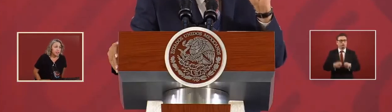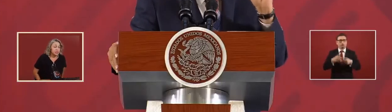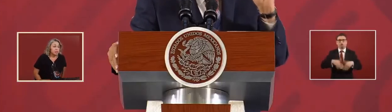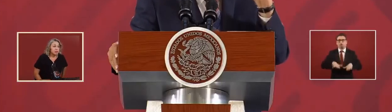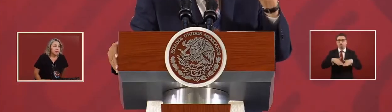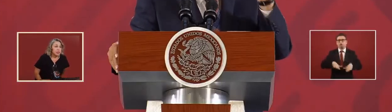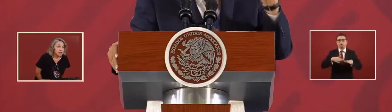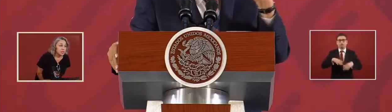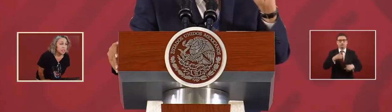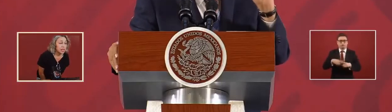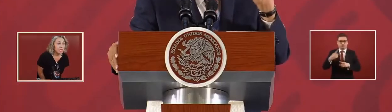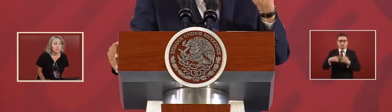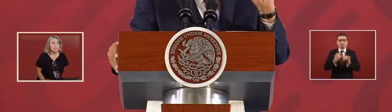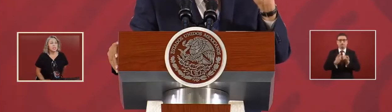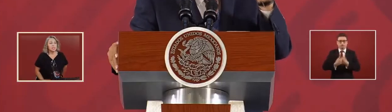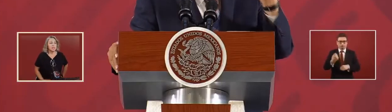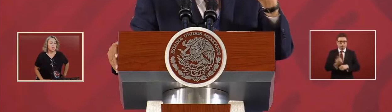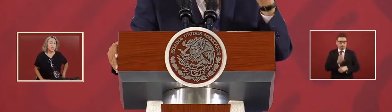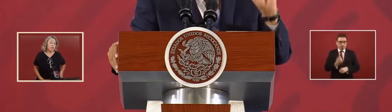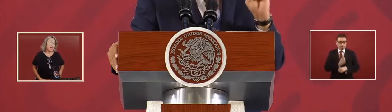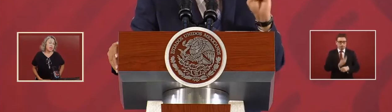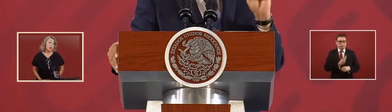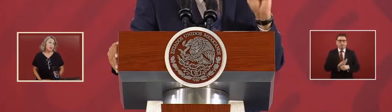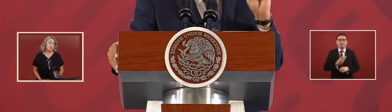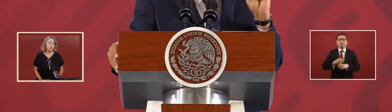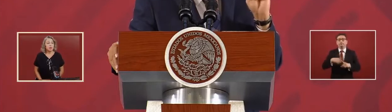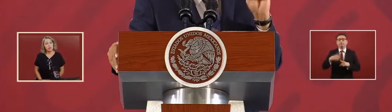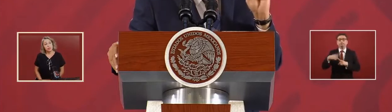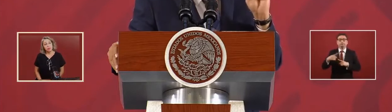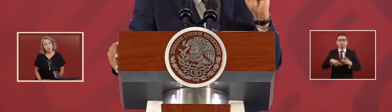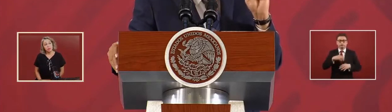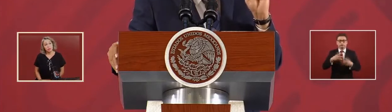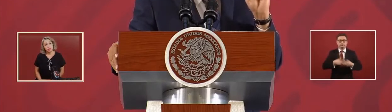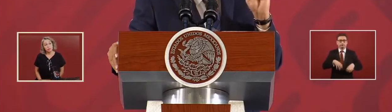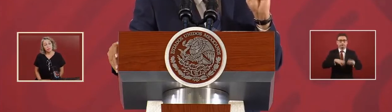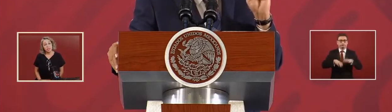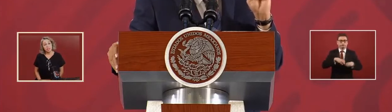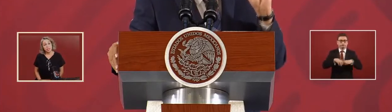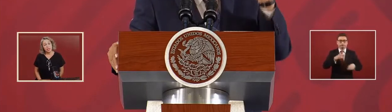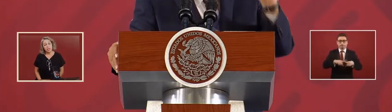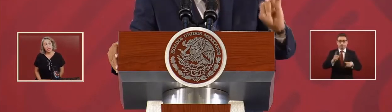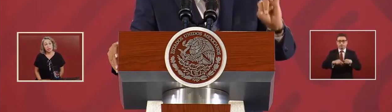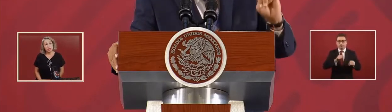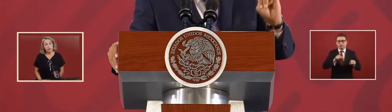the textile and shoe industry